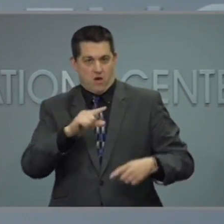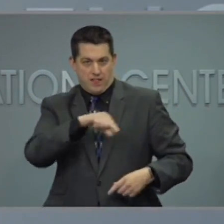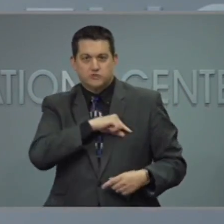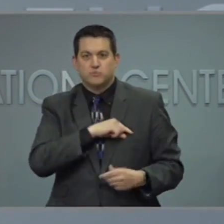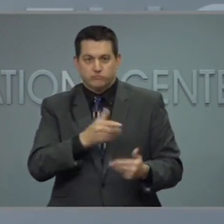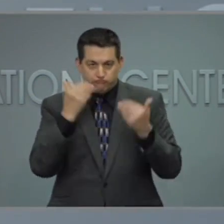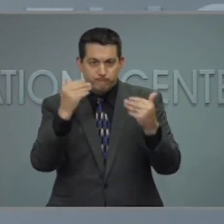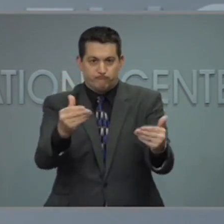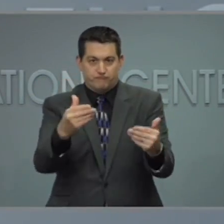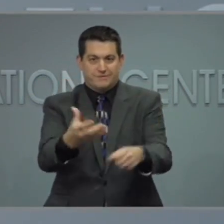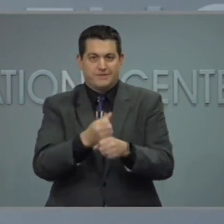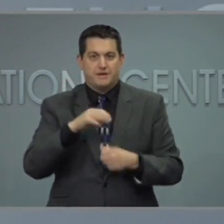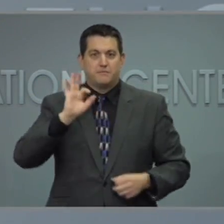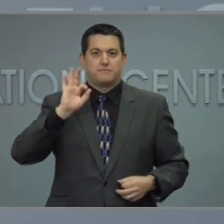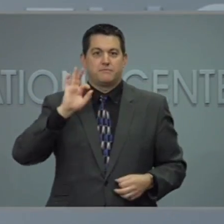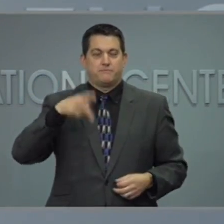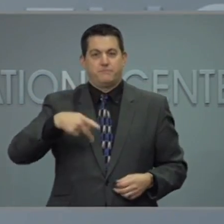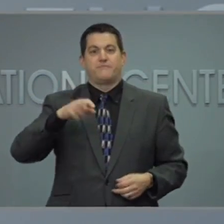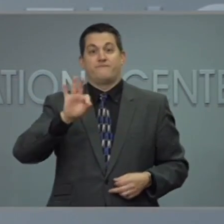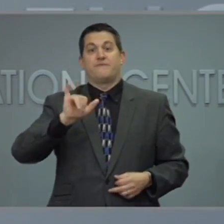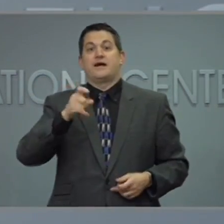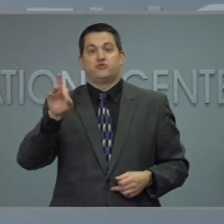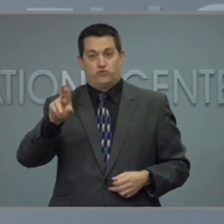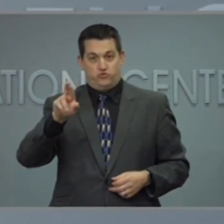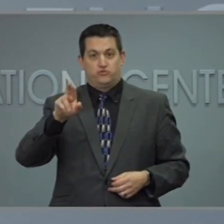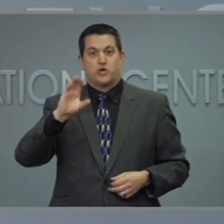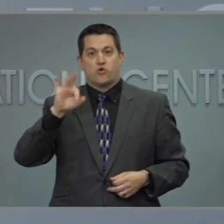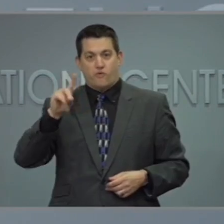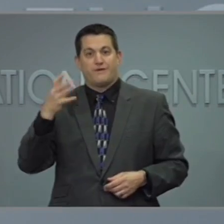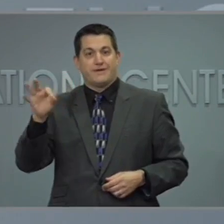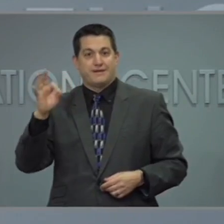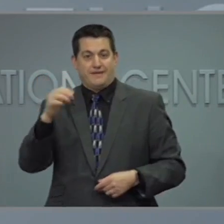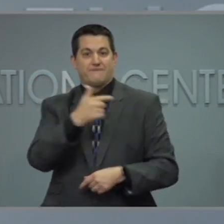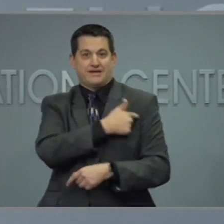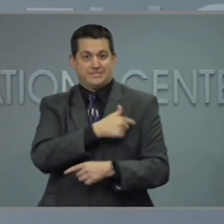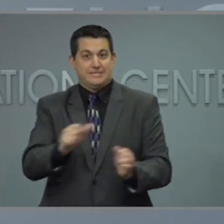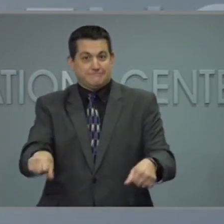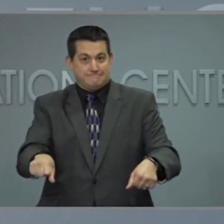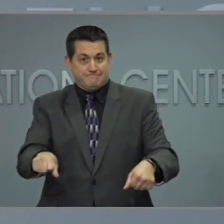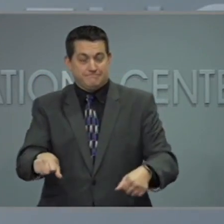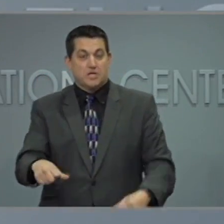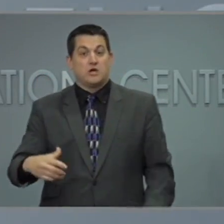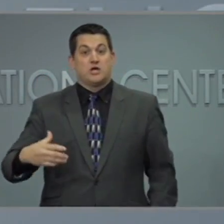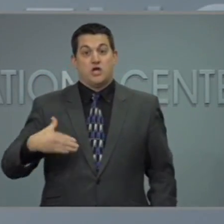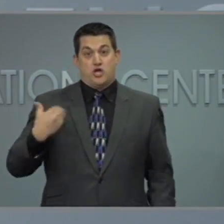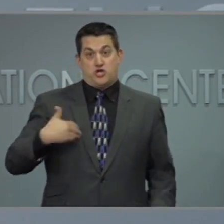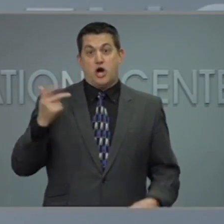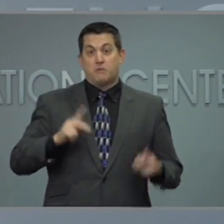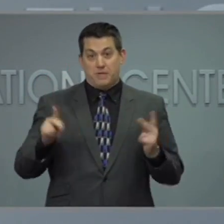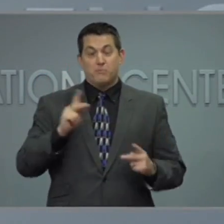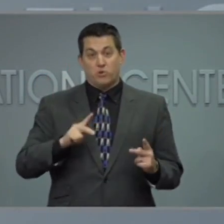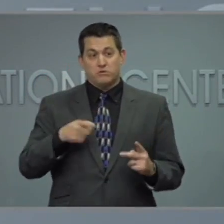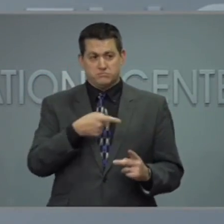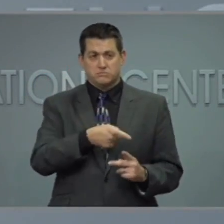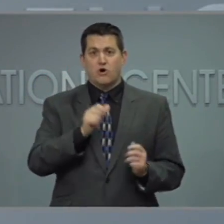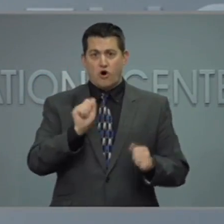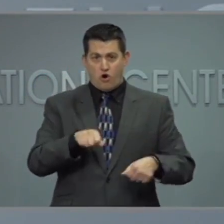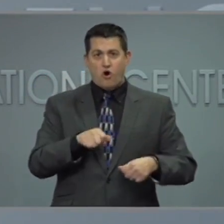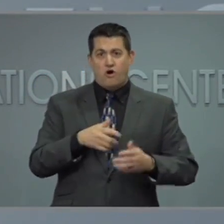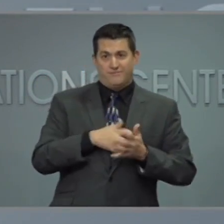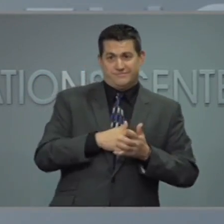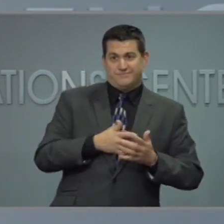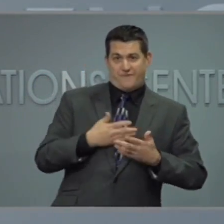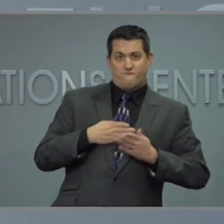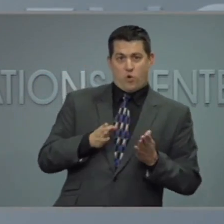now get the Pfizer COVID-19 vaccine. Young people are vulnerable to the COVID-19 virus